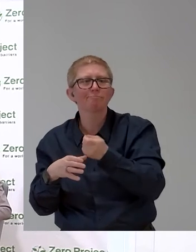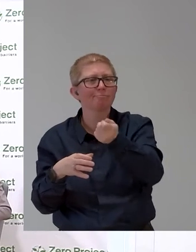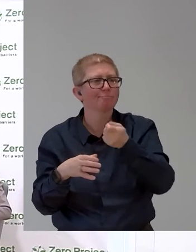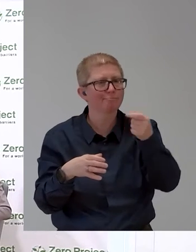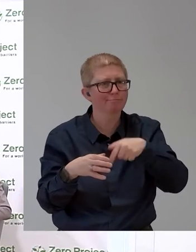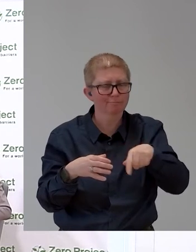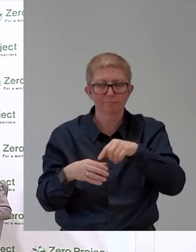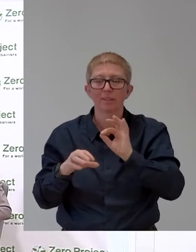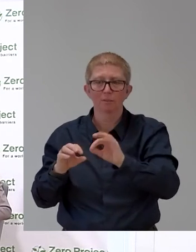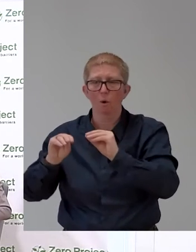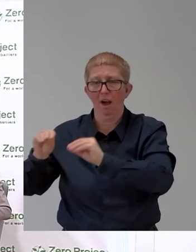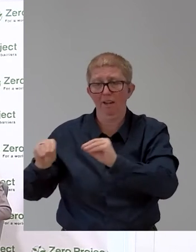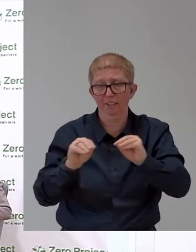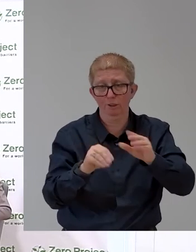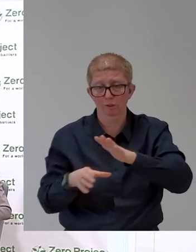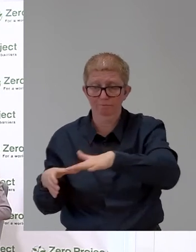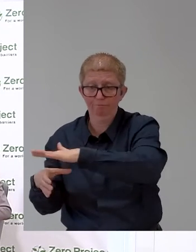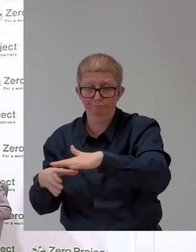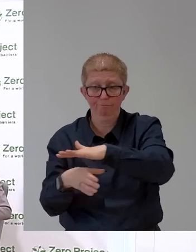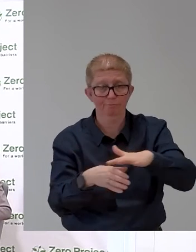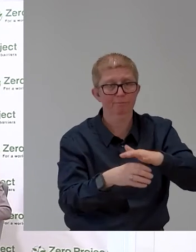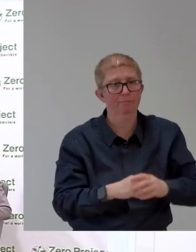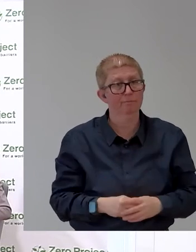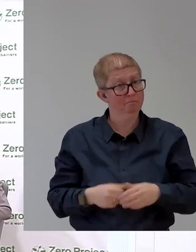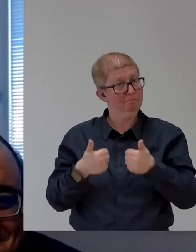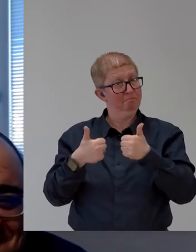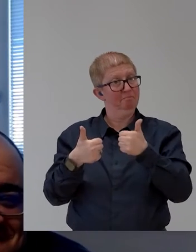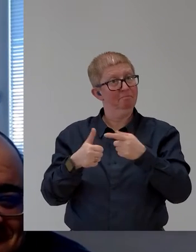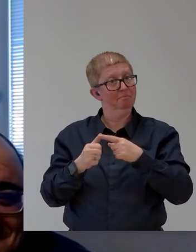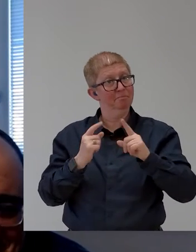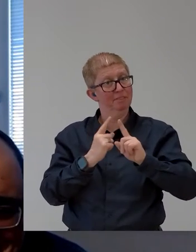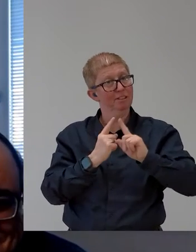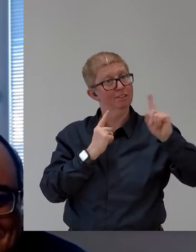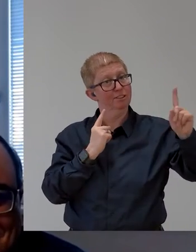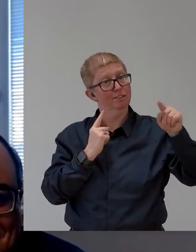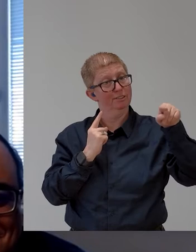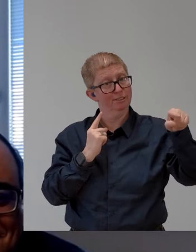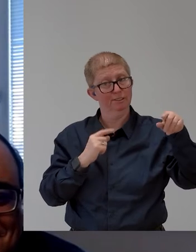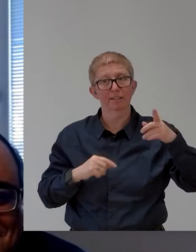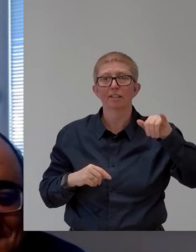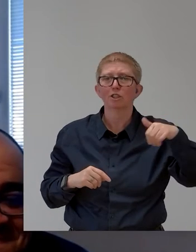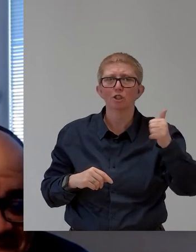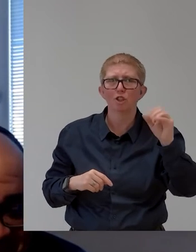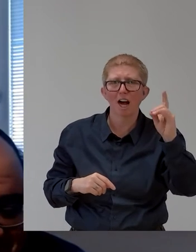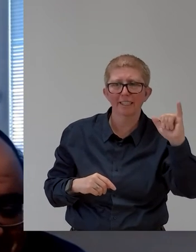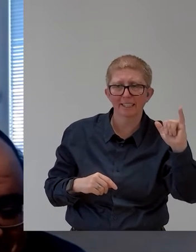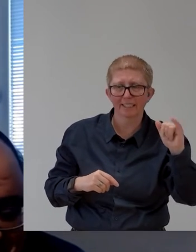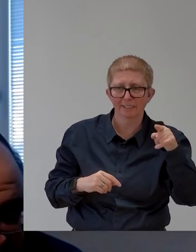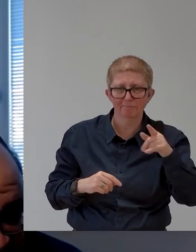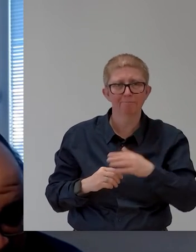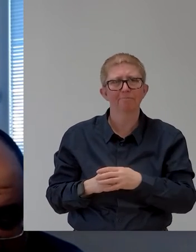Samira. I see Shadi has joined us as well. Shadi, good to see you. Thanks for coming. Shadi, please introduce yourself briefly.